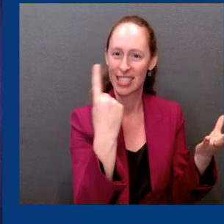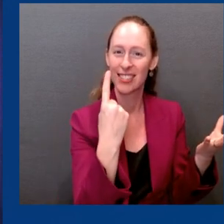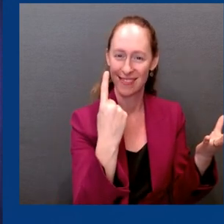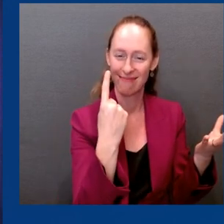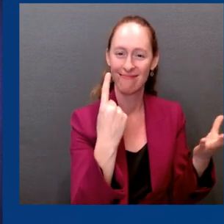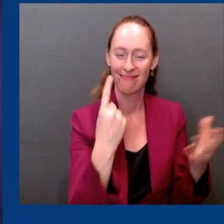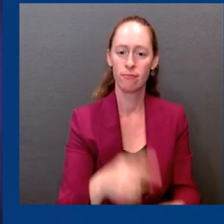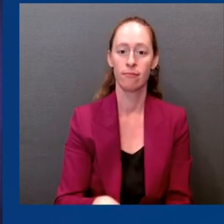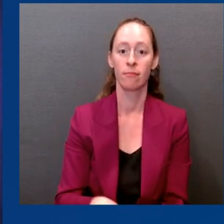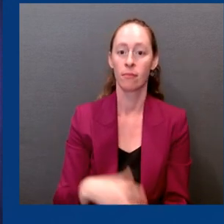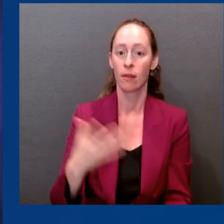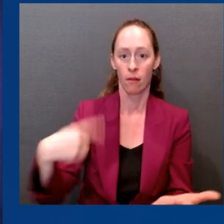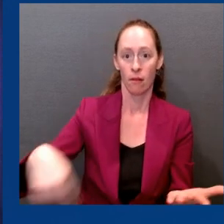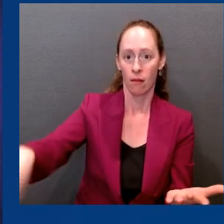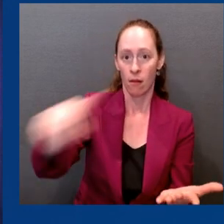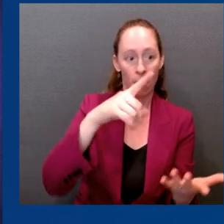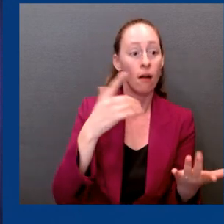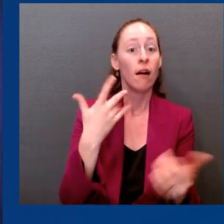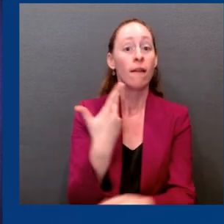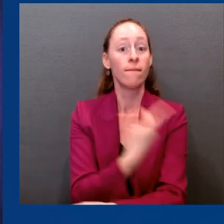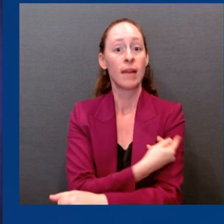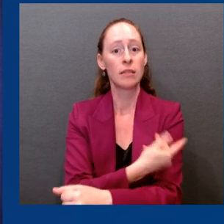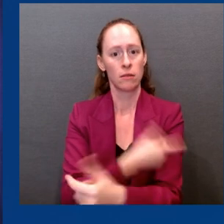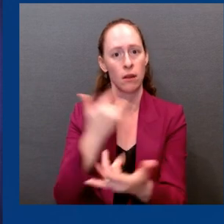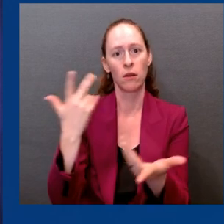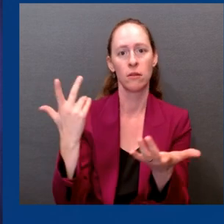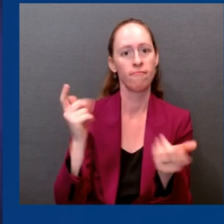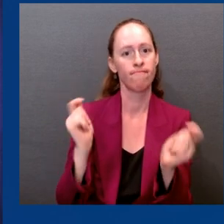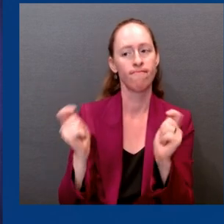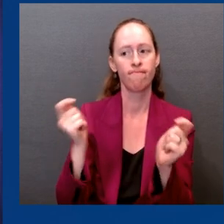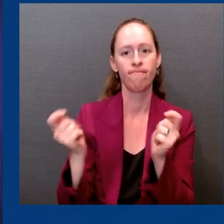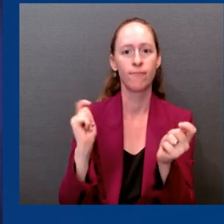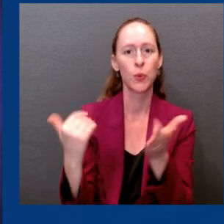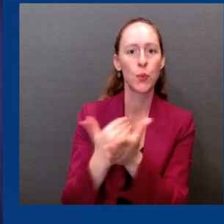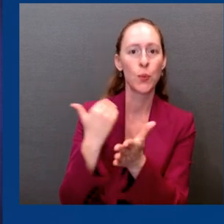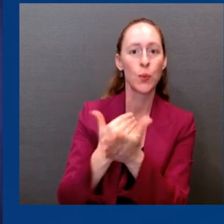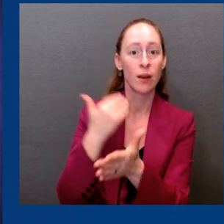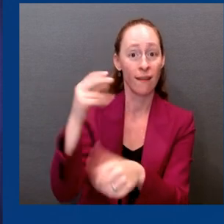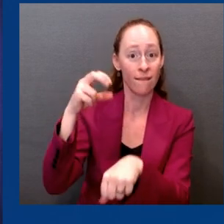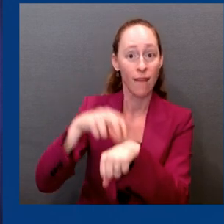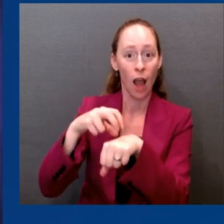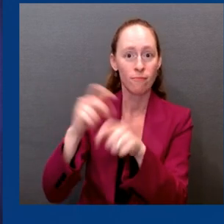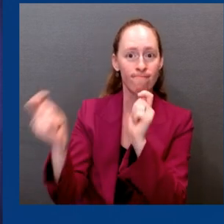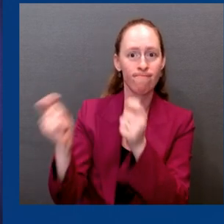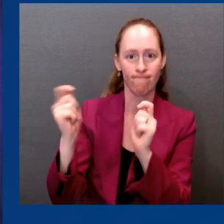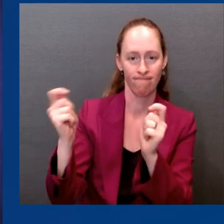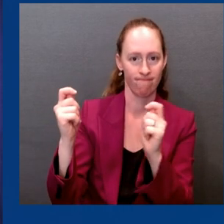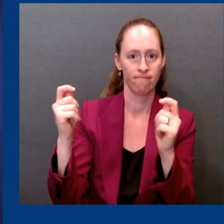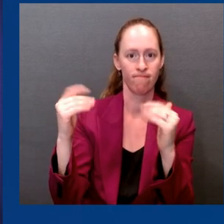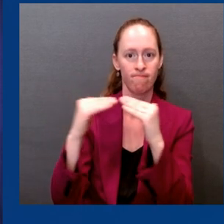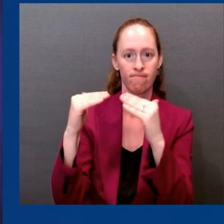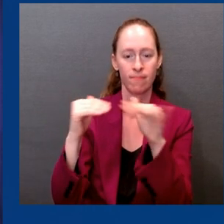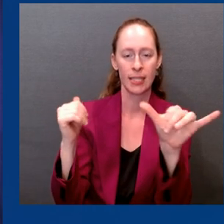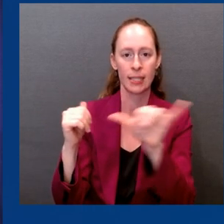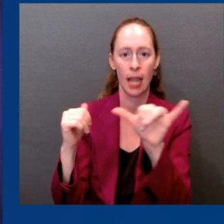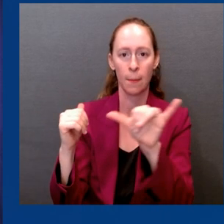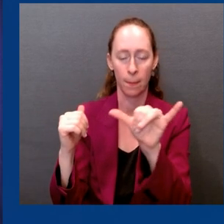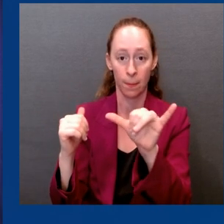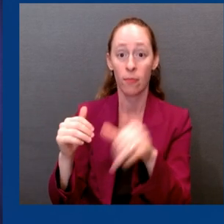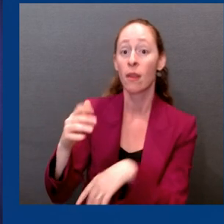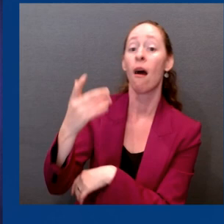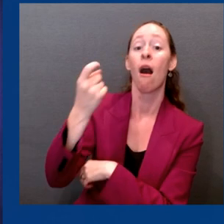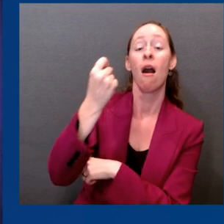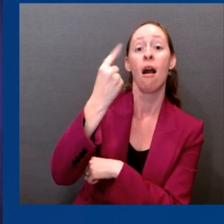Secretary Becerra and I will discuss, the Biden administration has been preparing for this moment in close partnership with state and local health